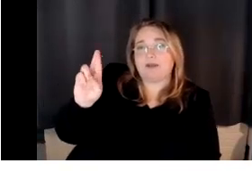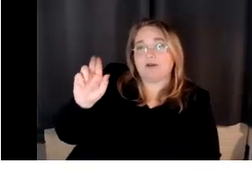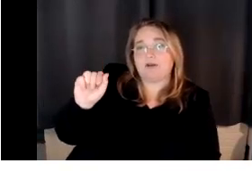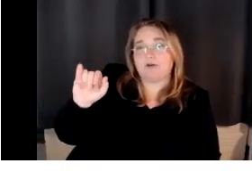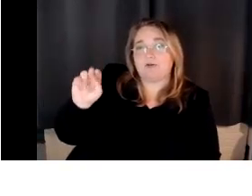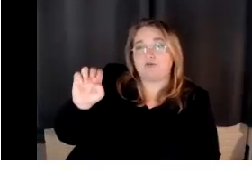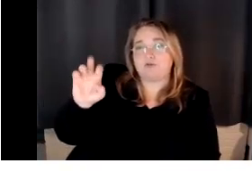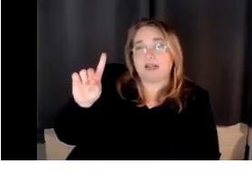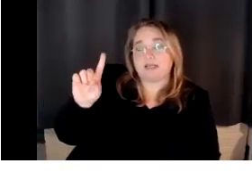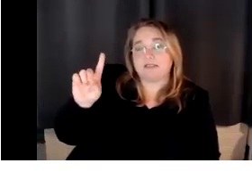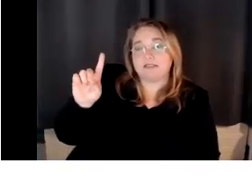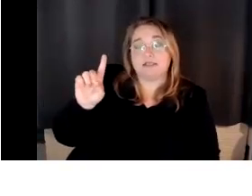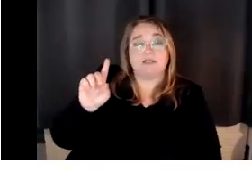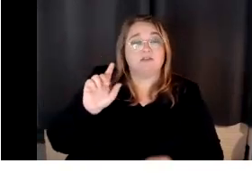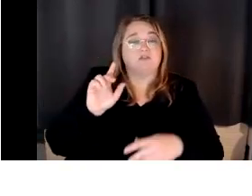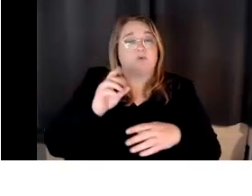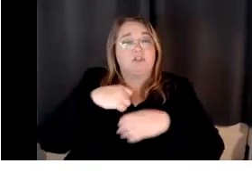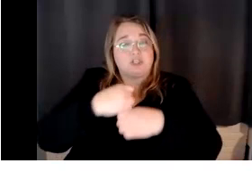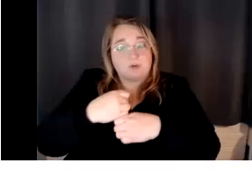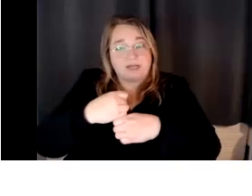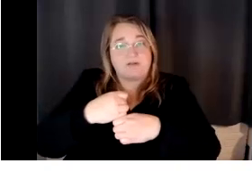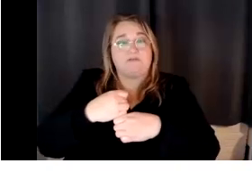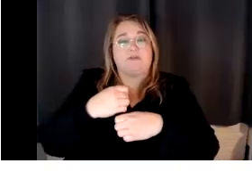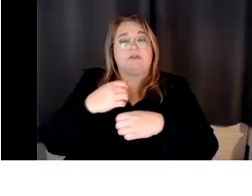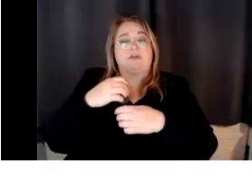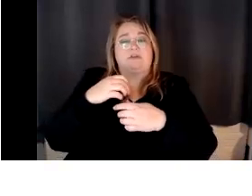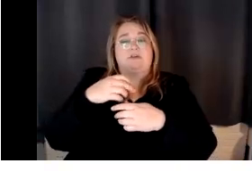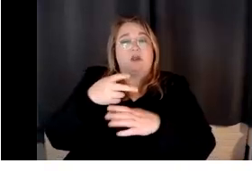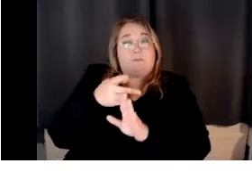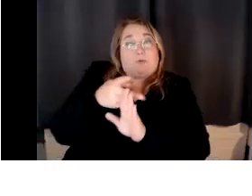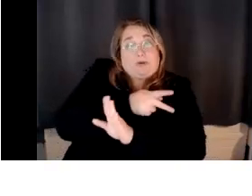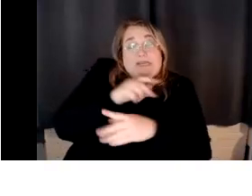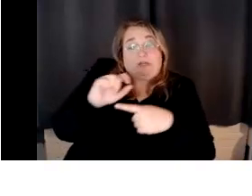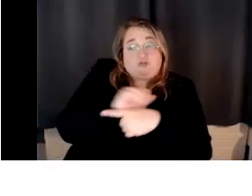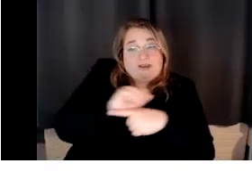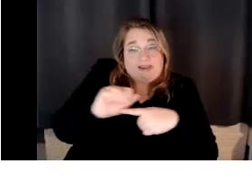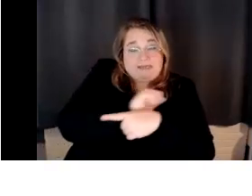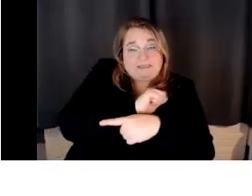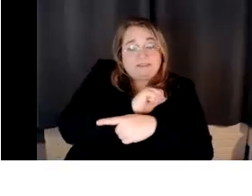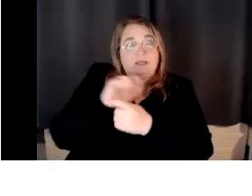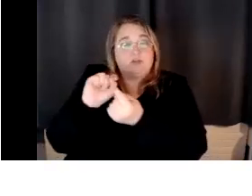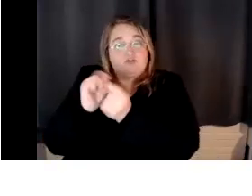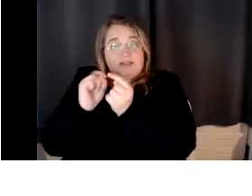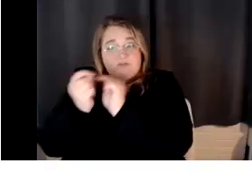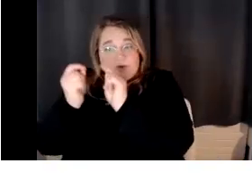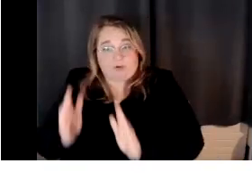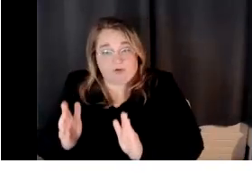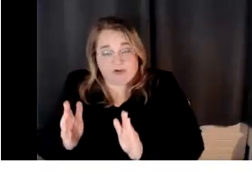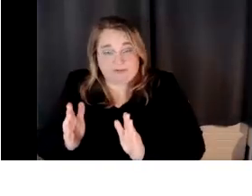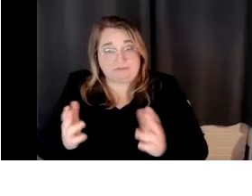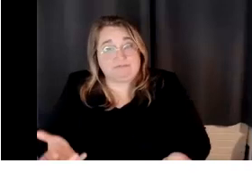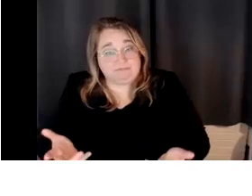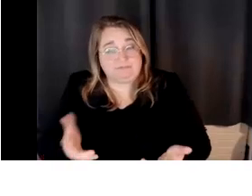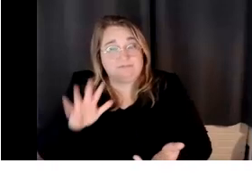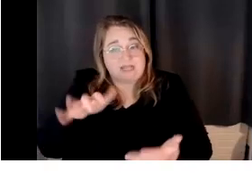That's all that the stuff does. So, uh, my project was,